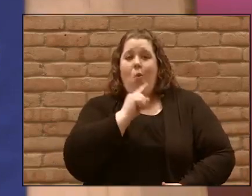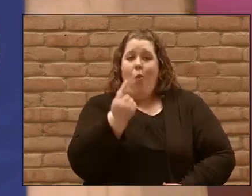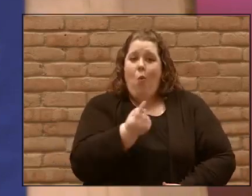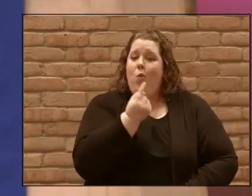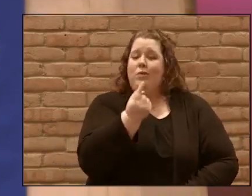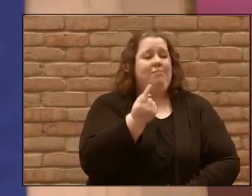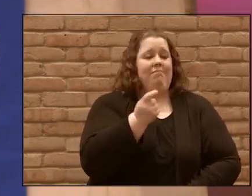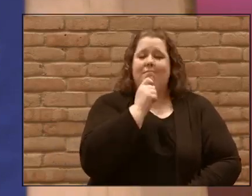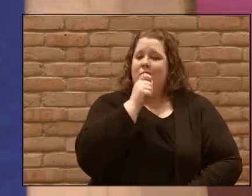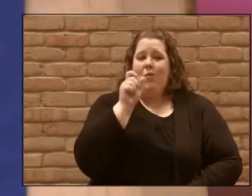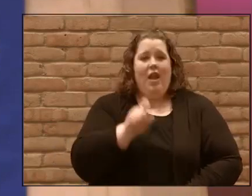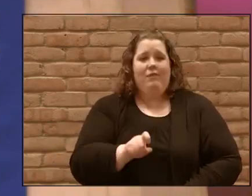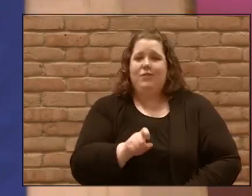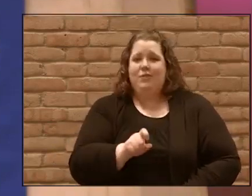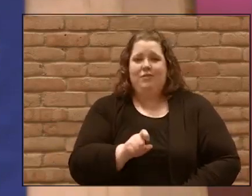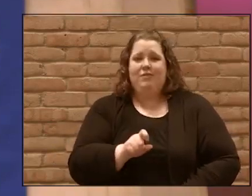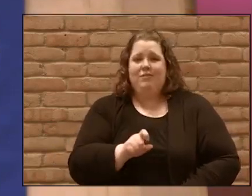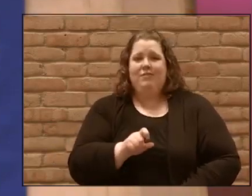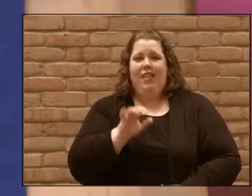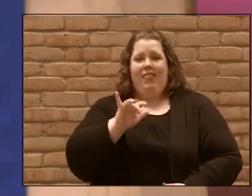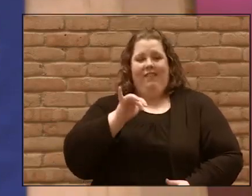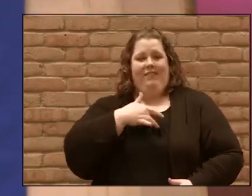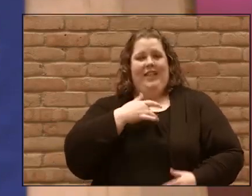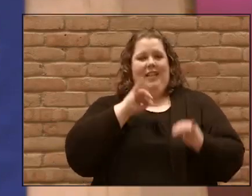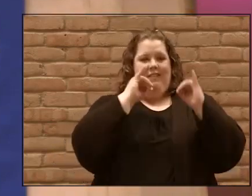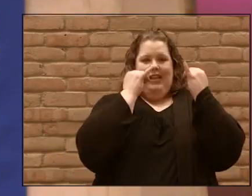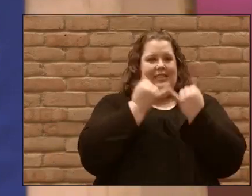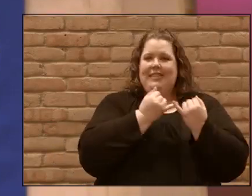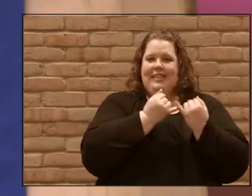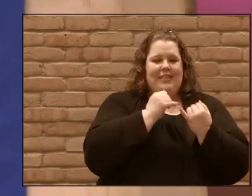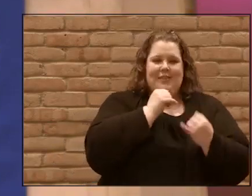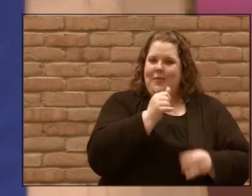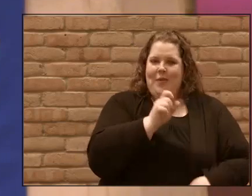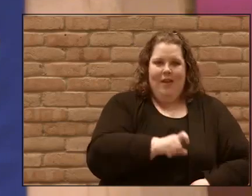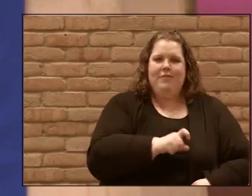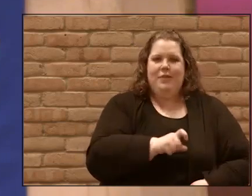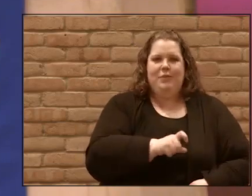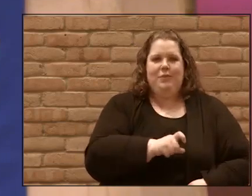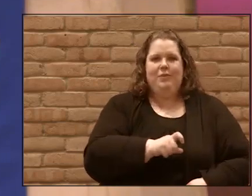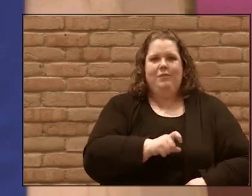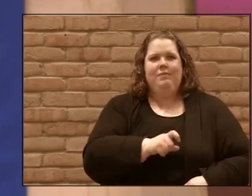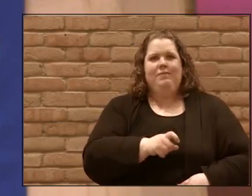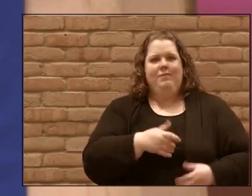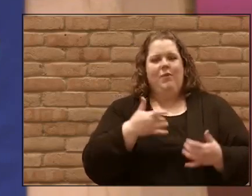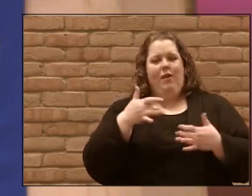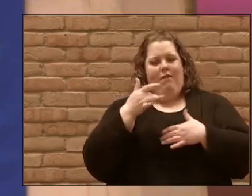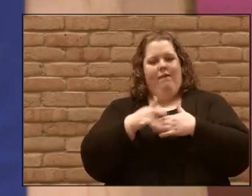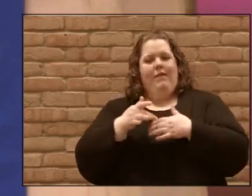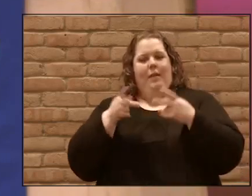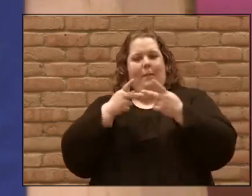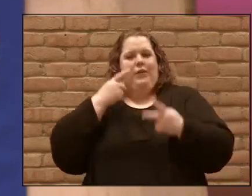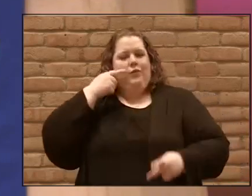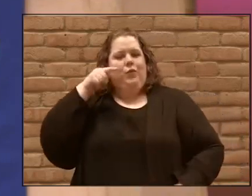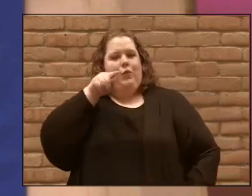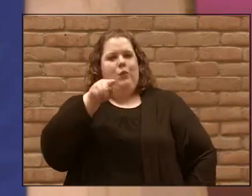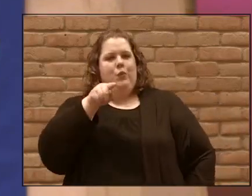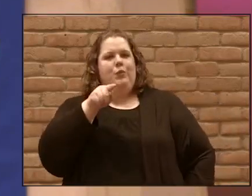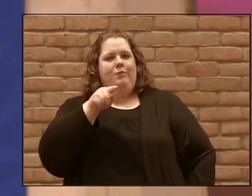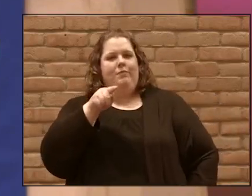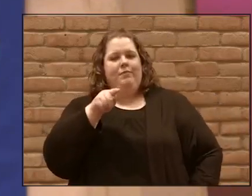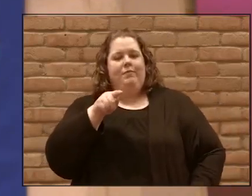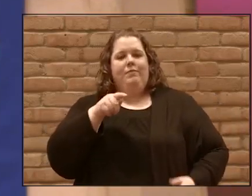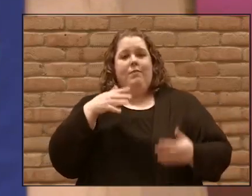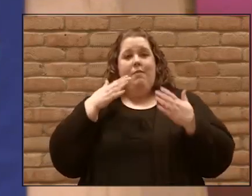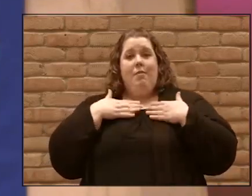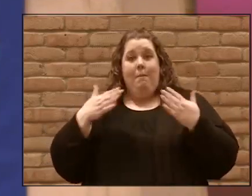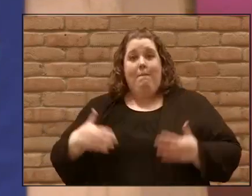itself in different ways and getting connected in different ways but there's a place for you and the body of Christ here at Woodbury Lutheran will be